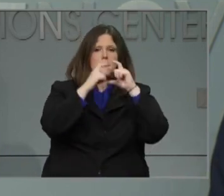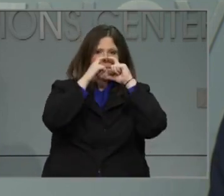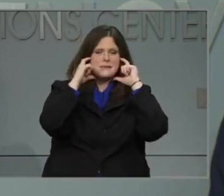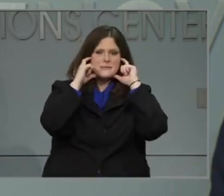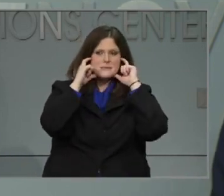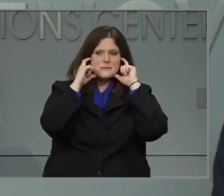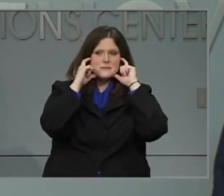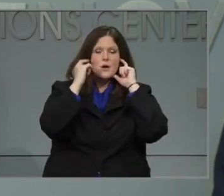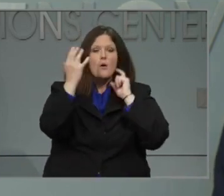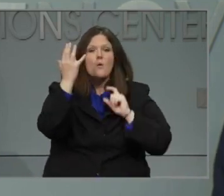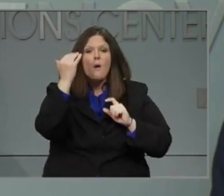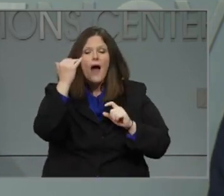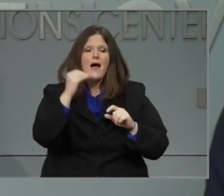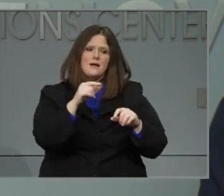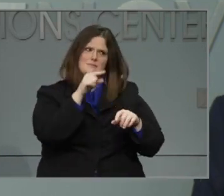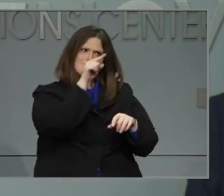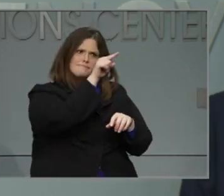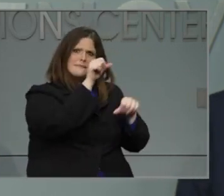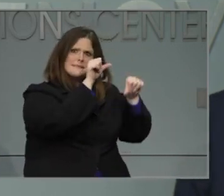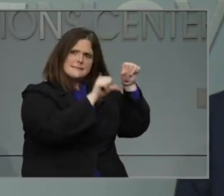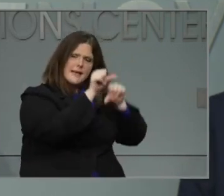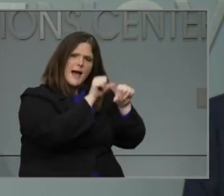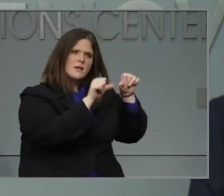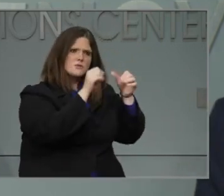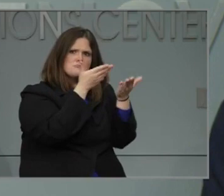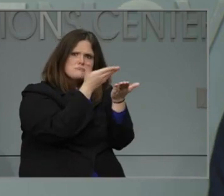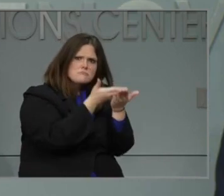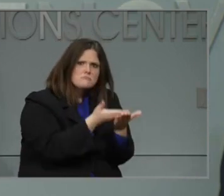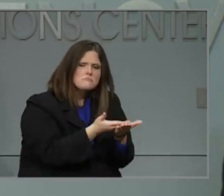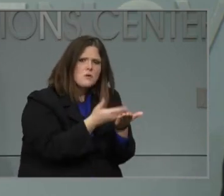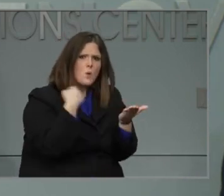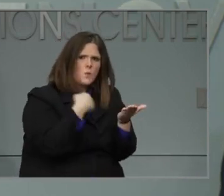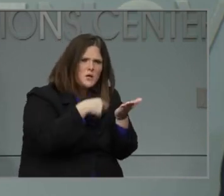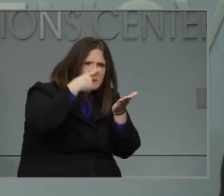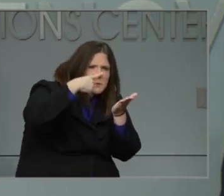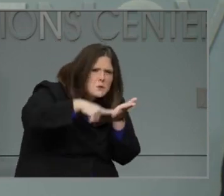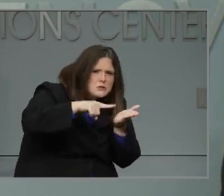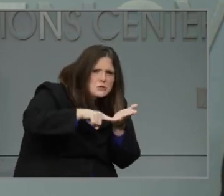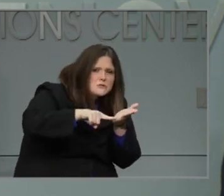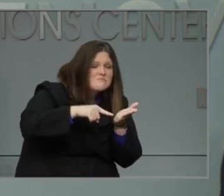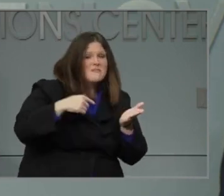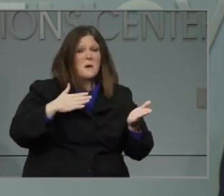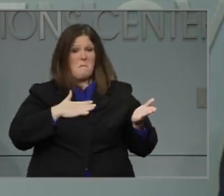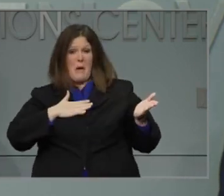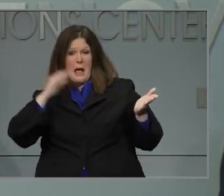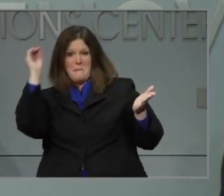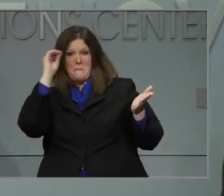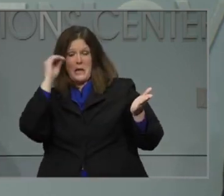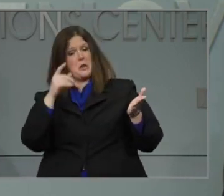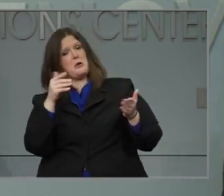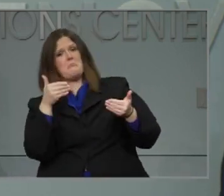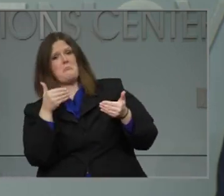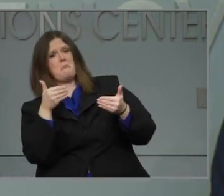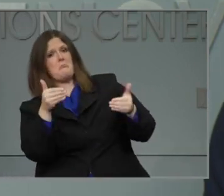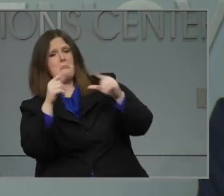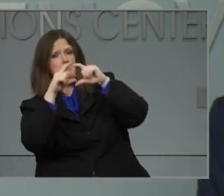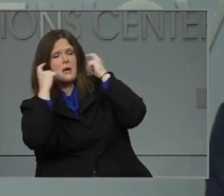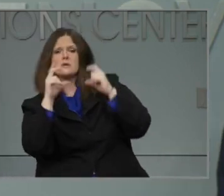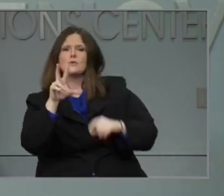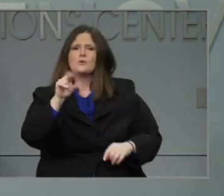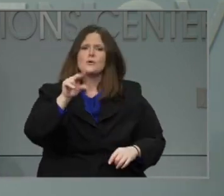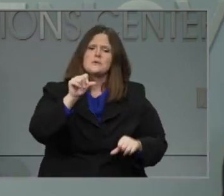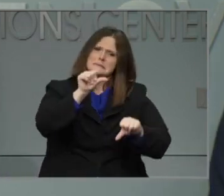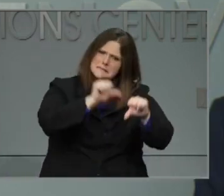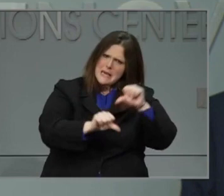is a science and research-based decision, not an opinion. That's why the American Academy of